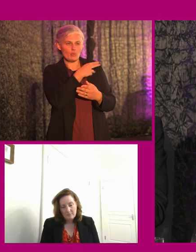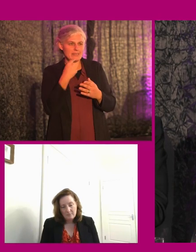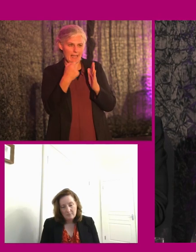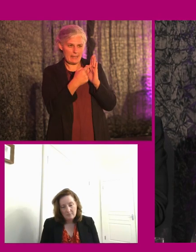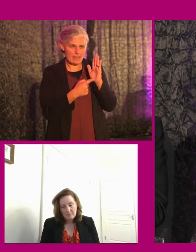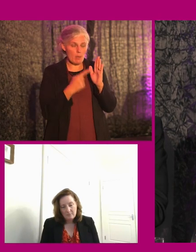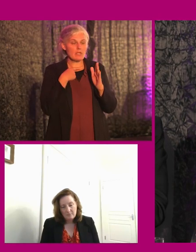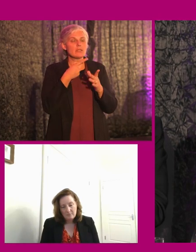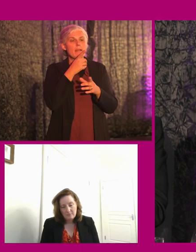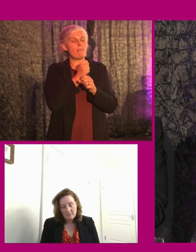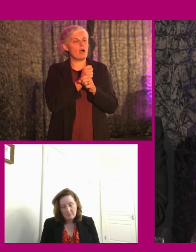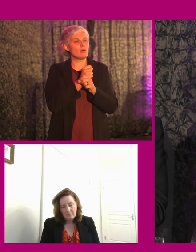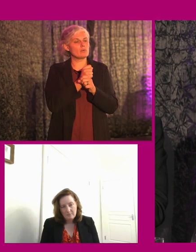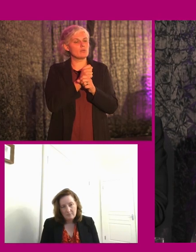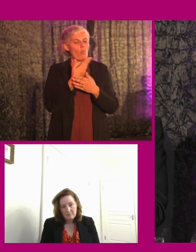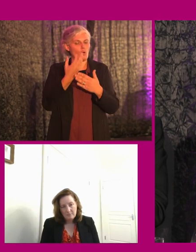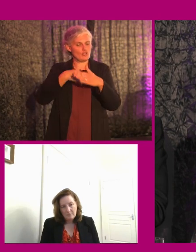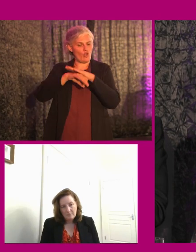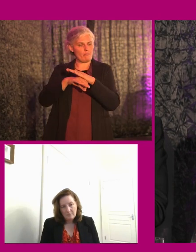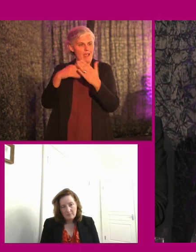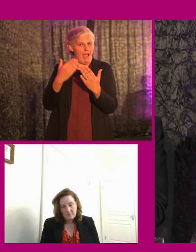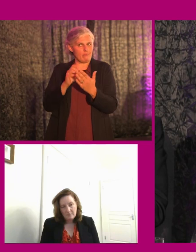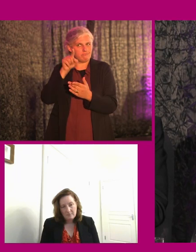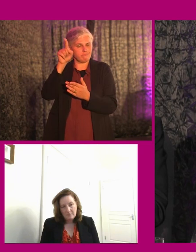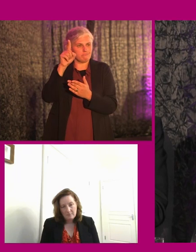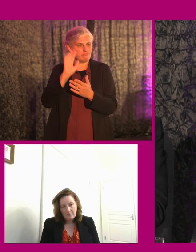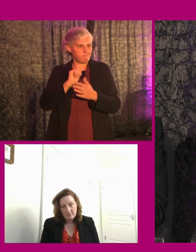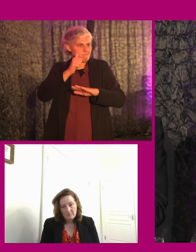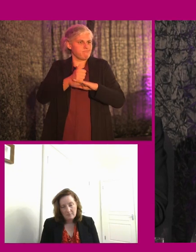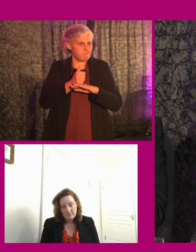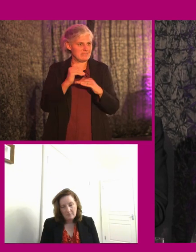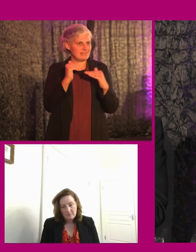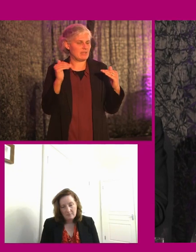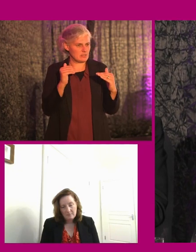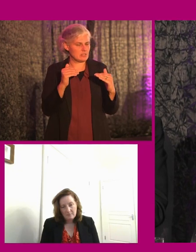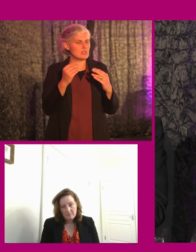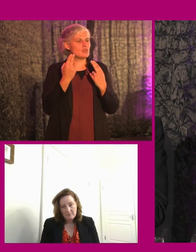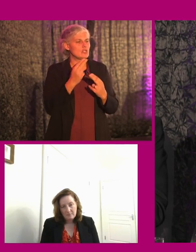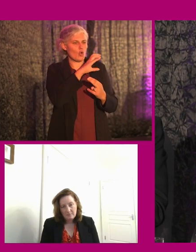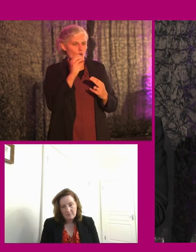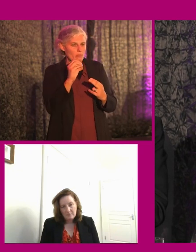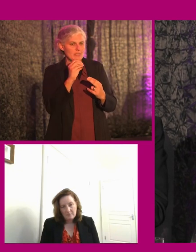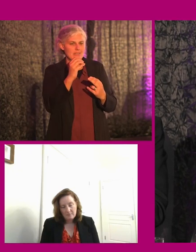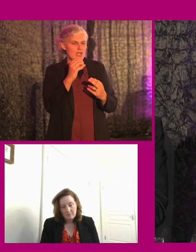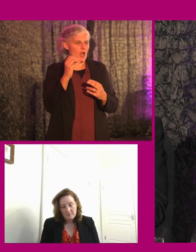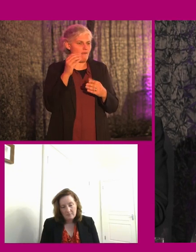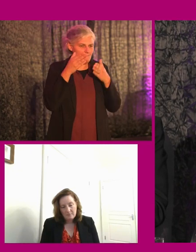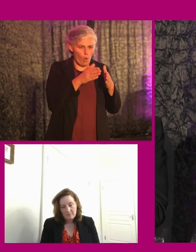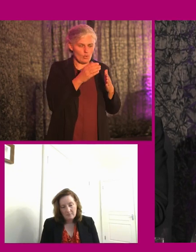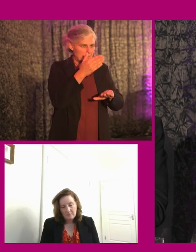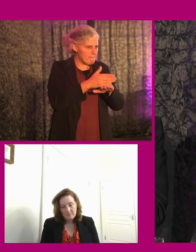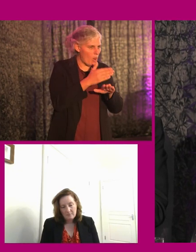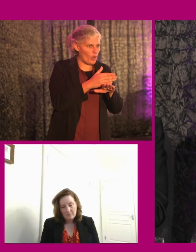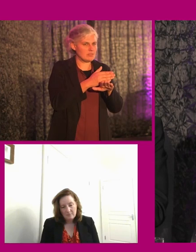But it's really about what the government can do to set the tone by really saying to companies, to employers, you need to focus on this.